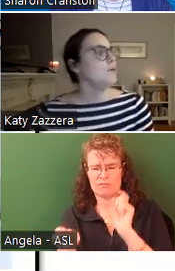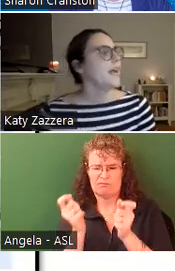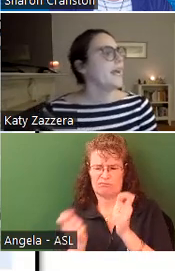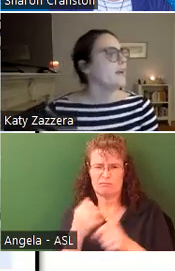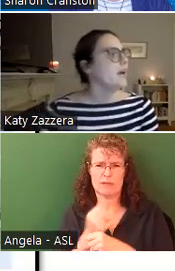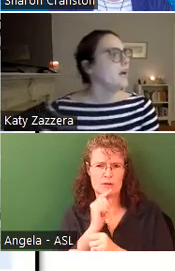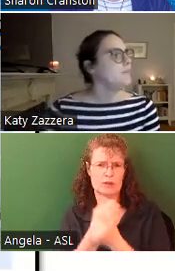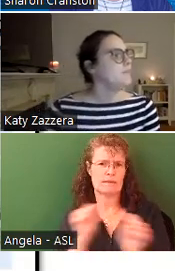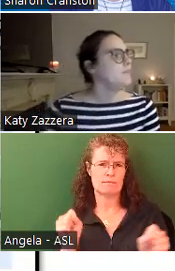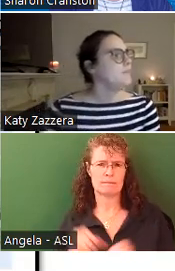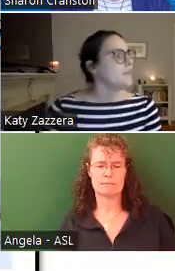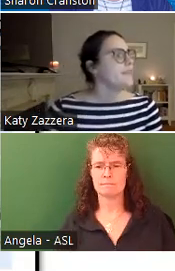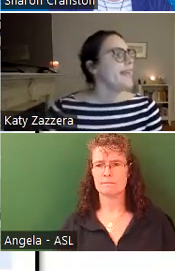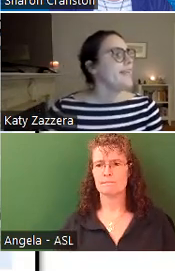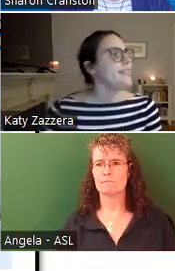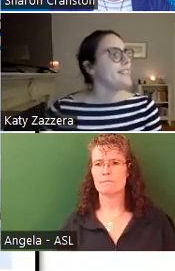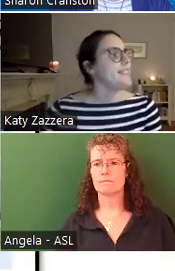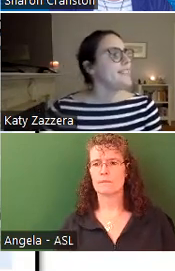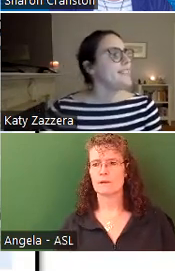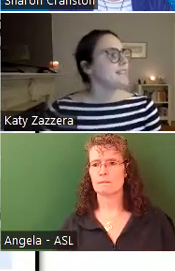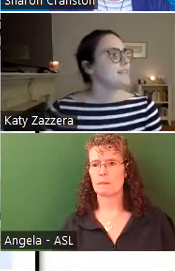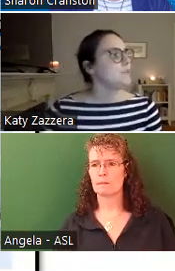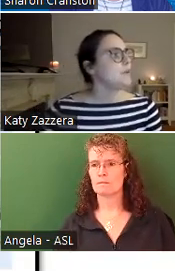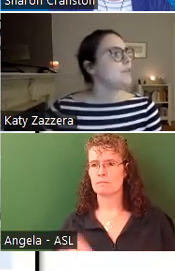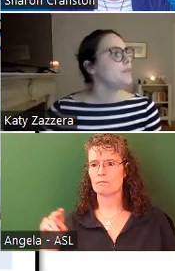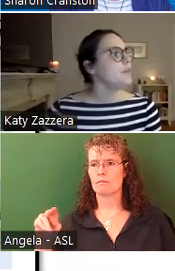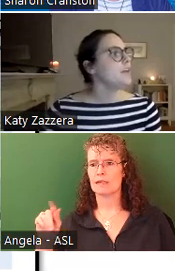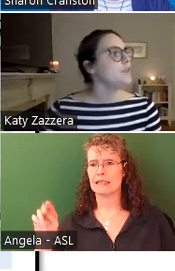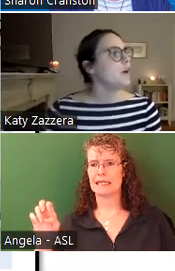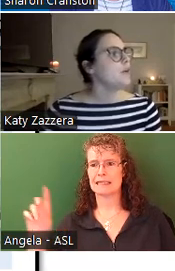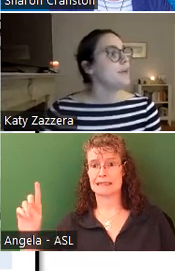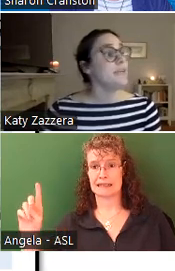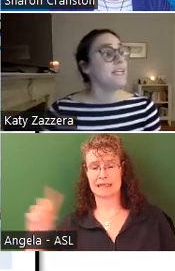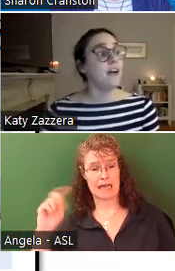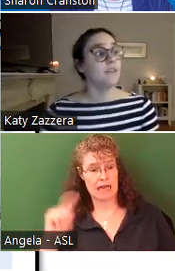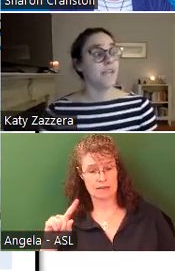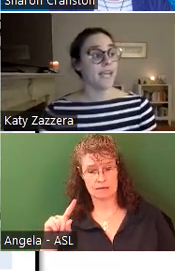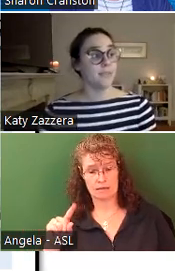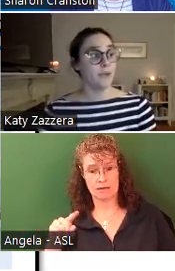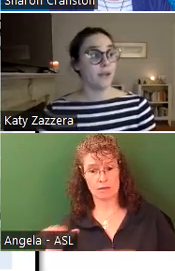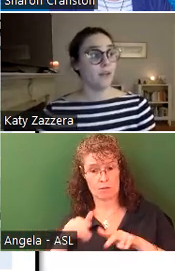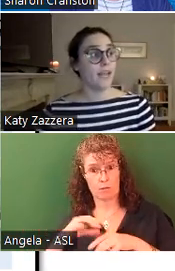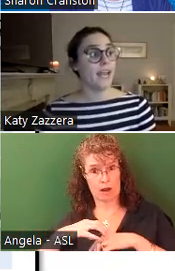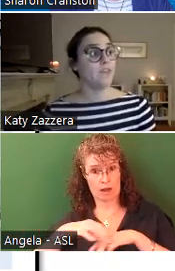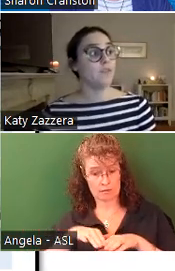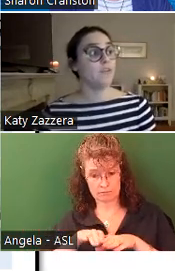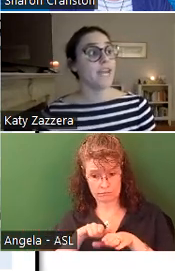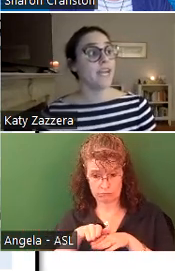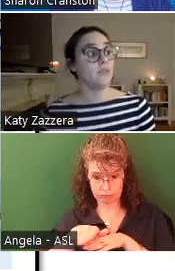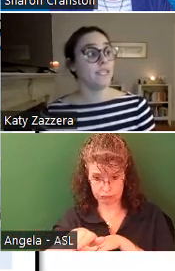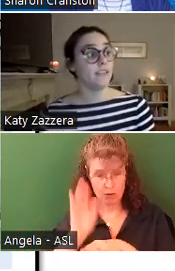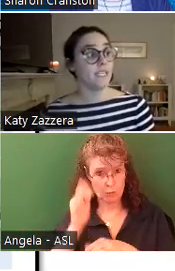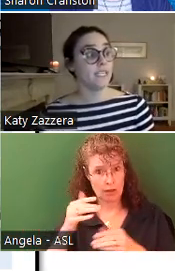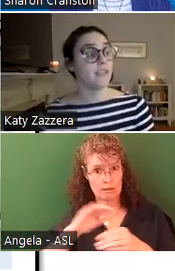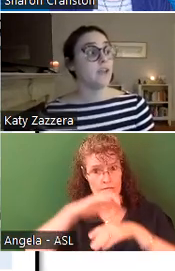Okay. Nate D asks, will the barge walkway be covered as well? And have you looked